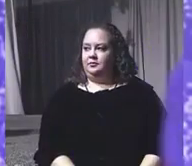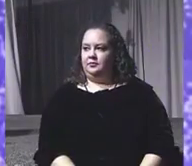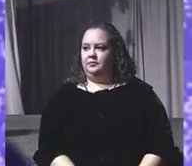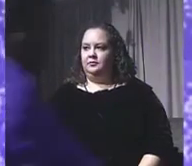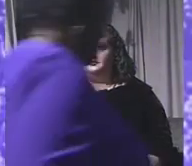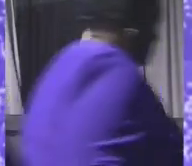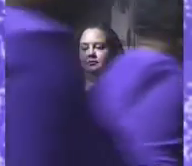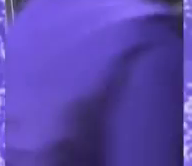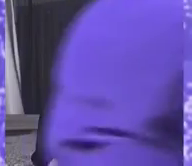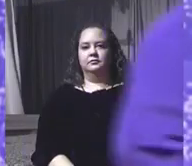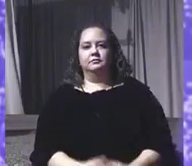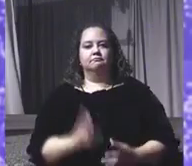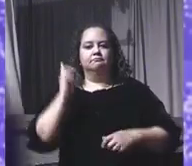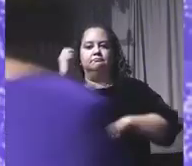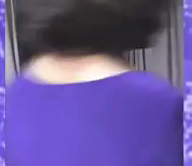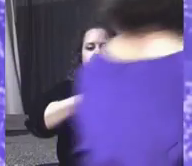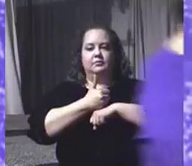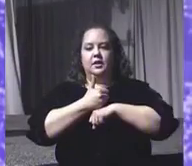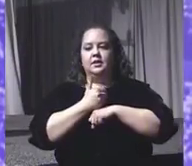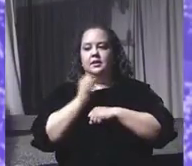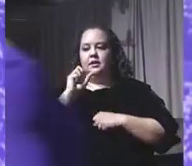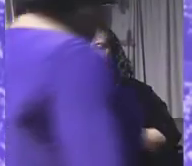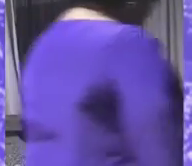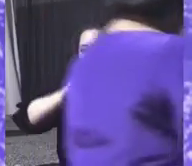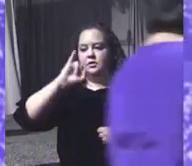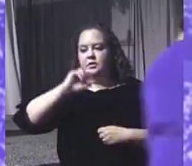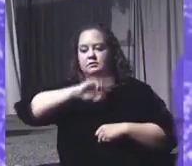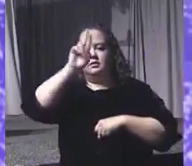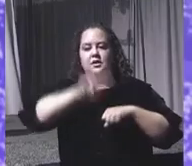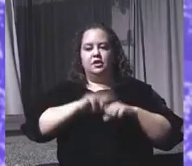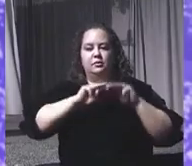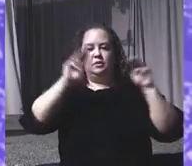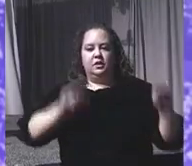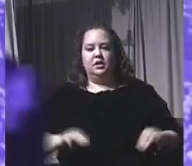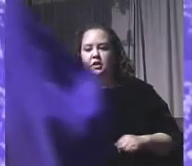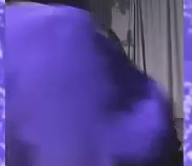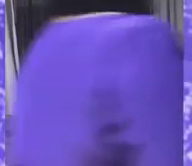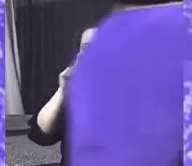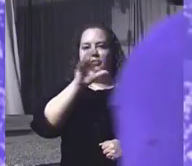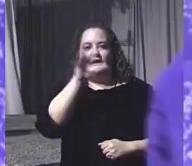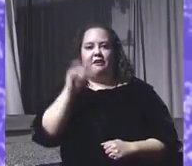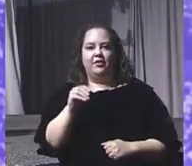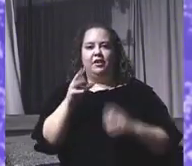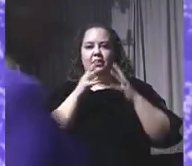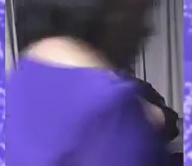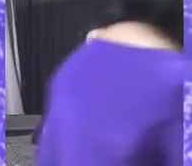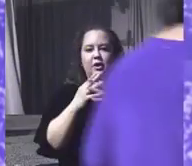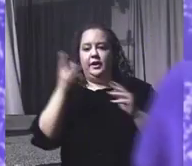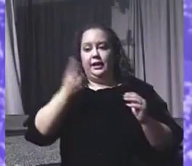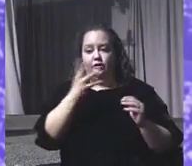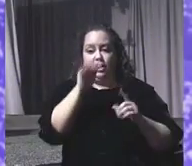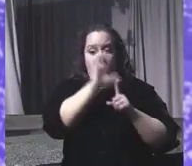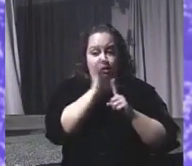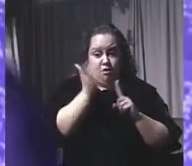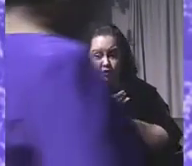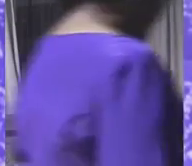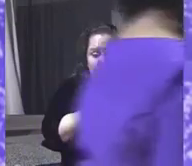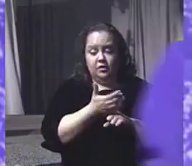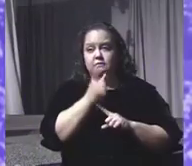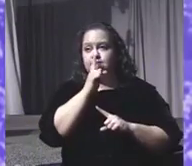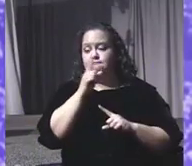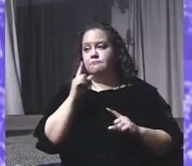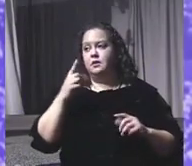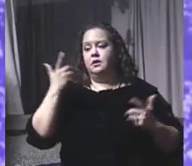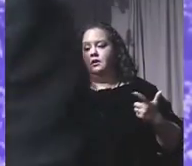Creating the Smithsonian National Museum of African American History and Culture is a grand